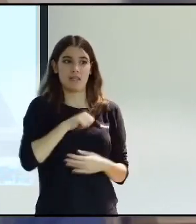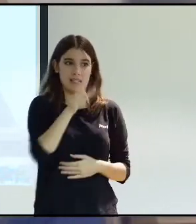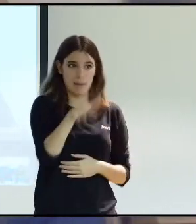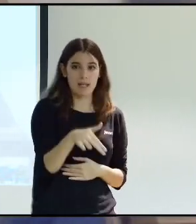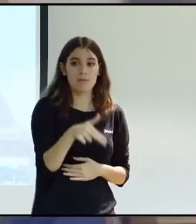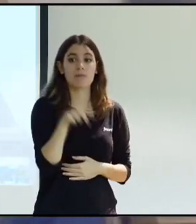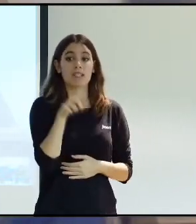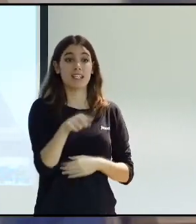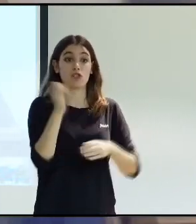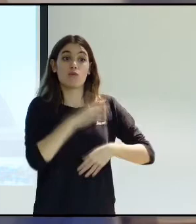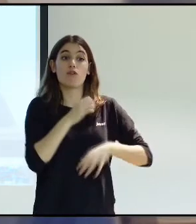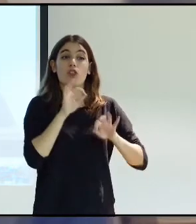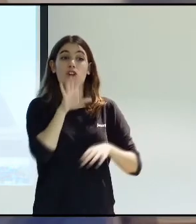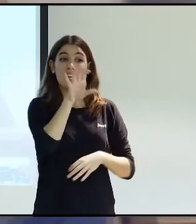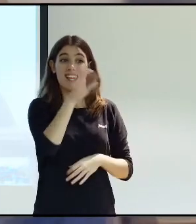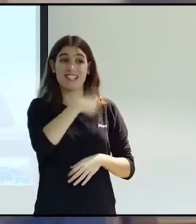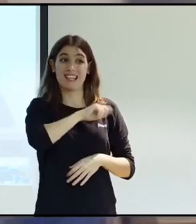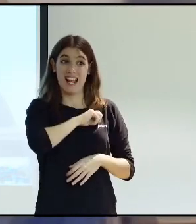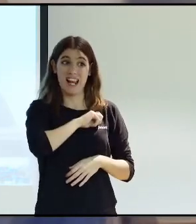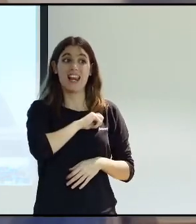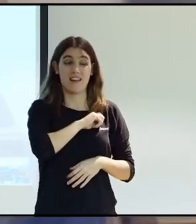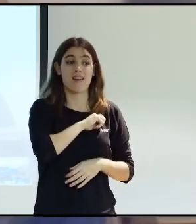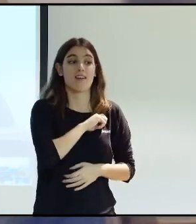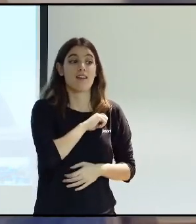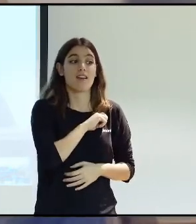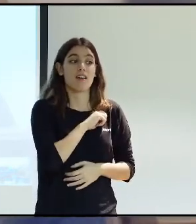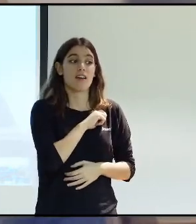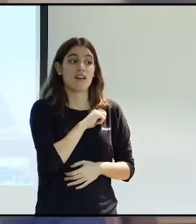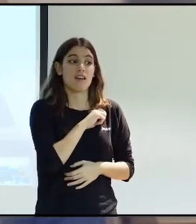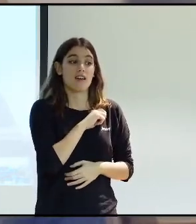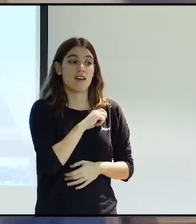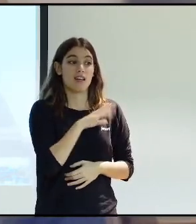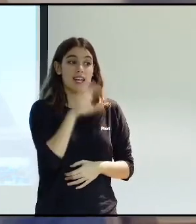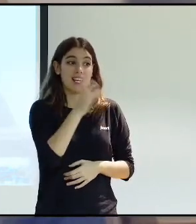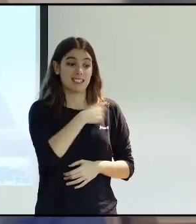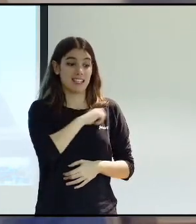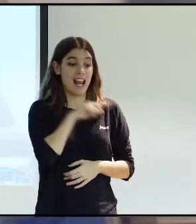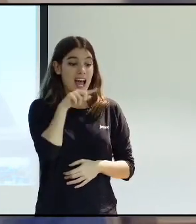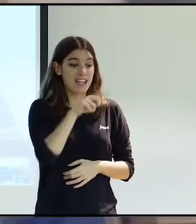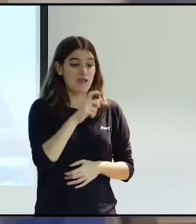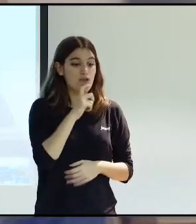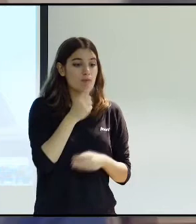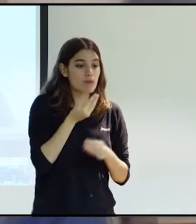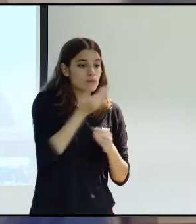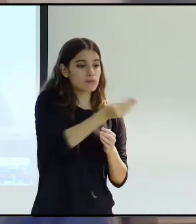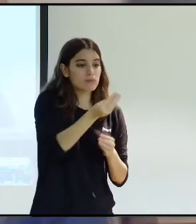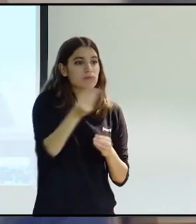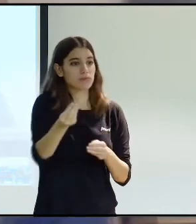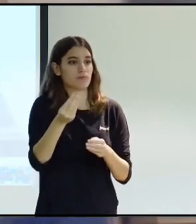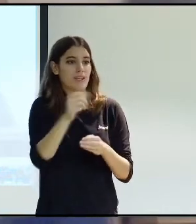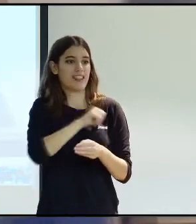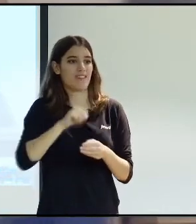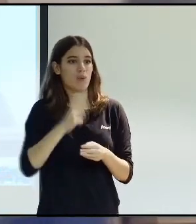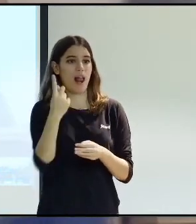economic fund, which should be under the auspices of this state, which will